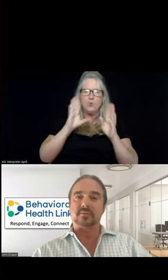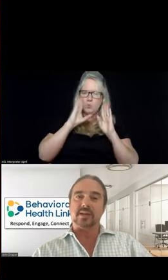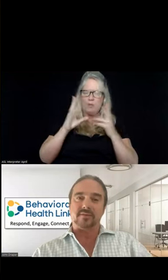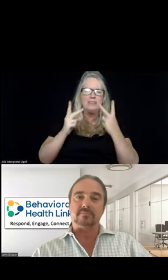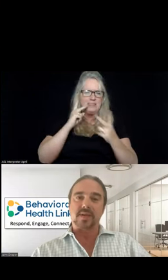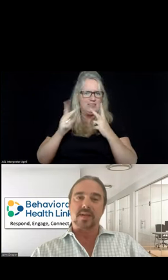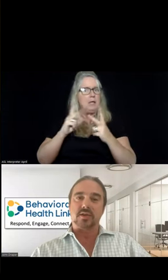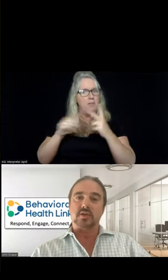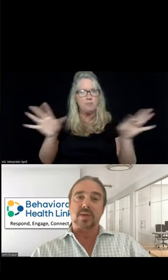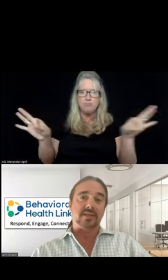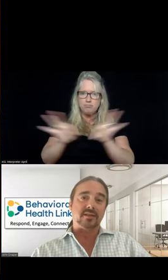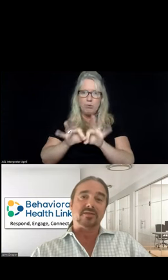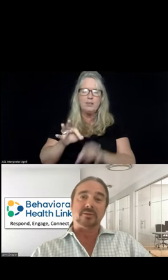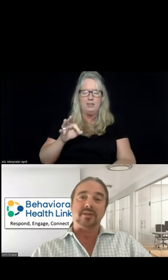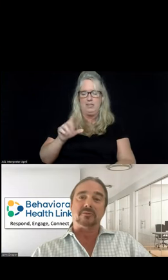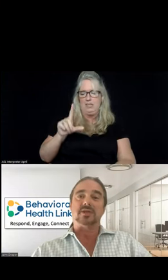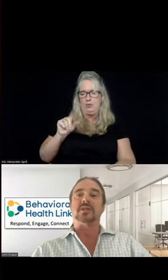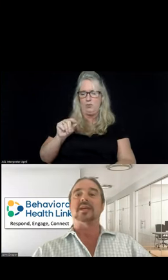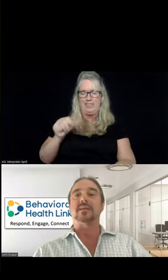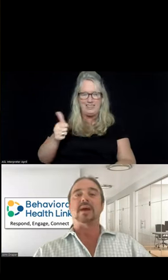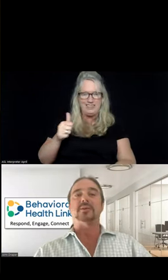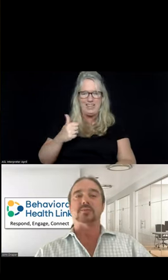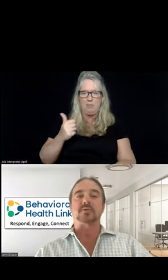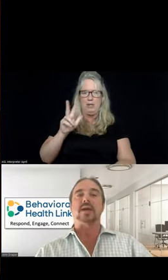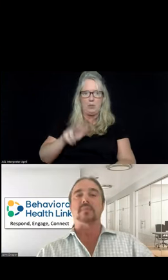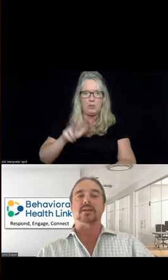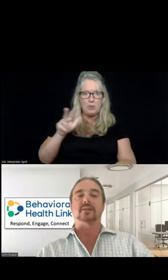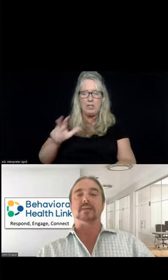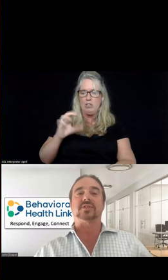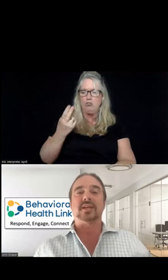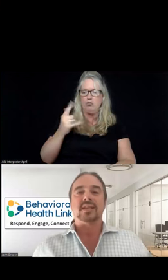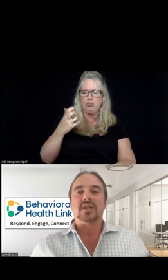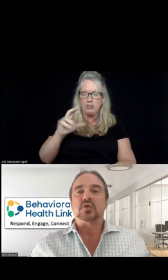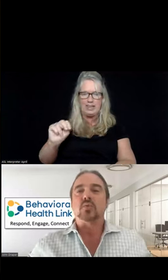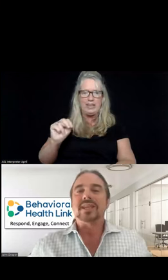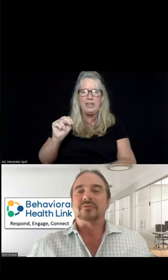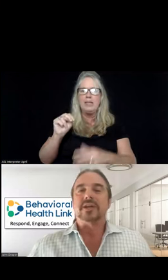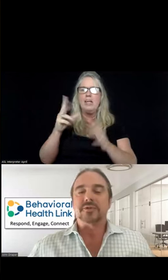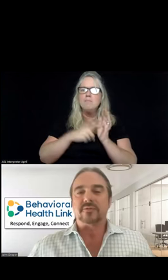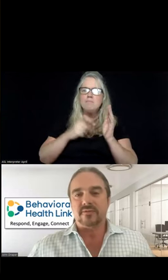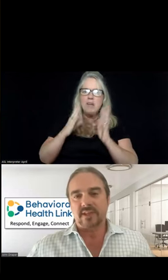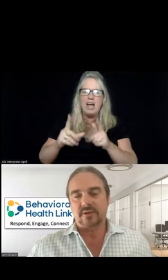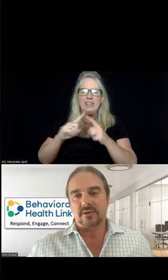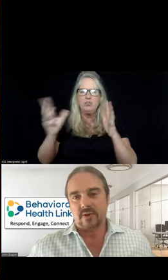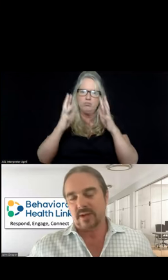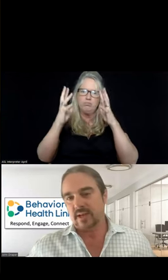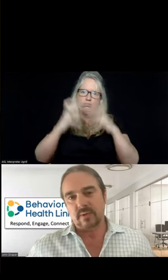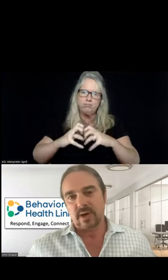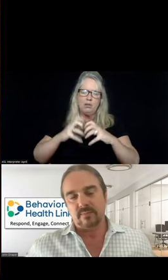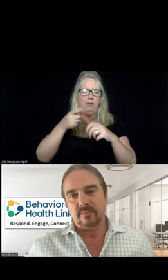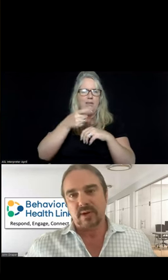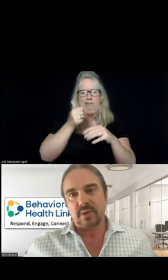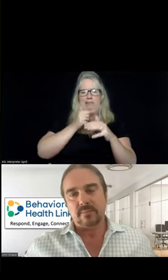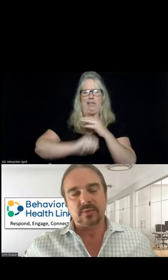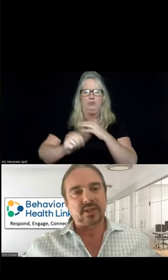something that is relevant. In 2010, 33 Chilean miners were trapped by a collapse 2,300 feet underground. Now